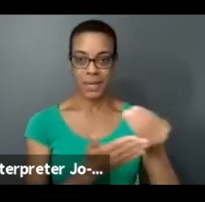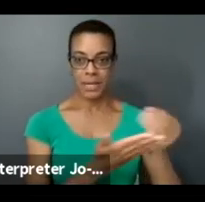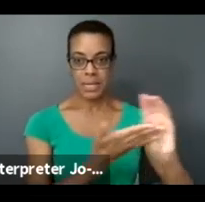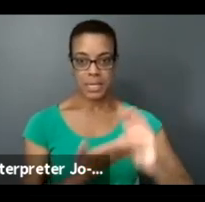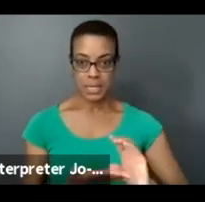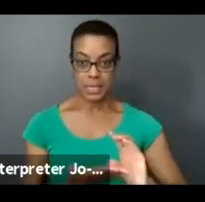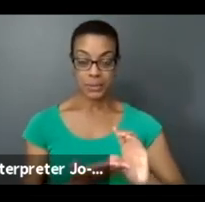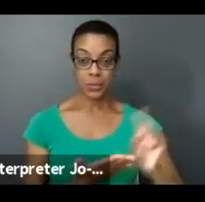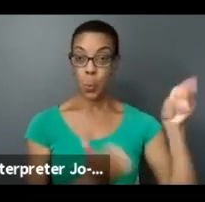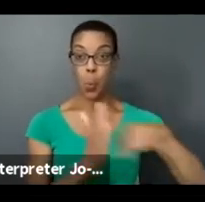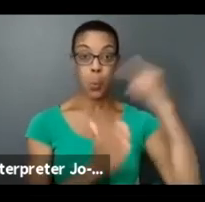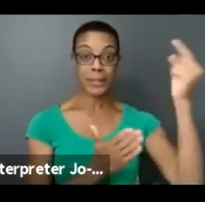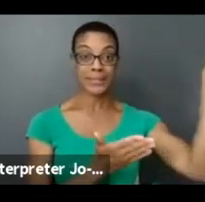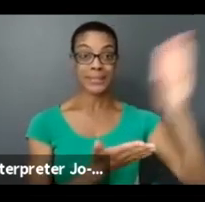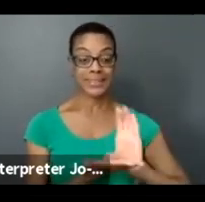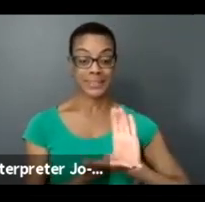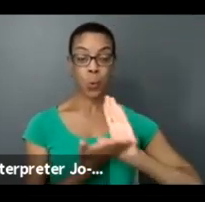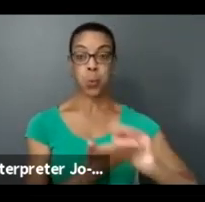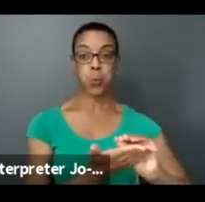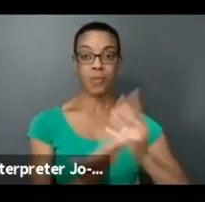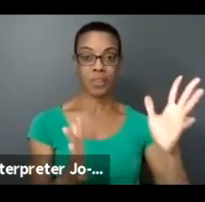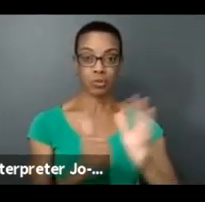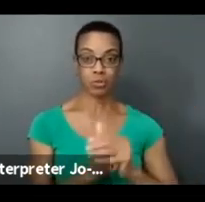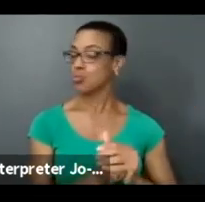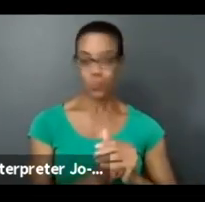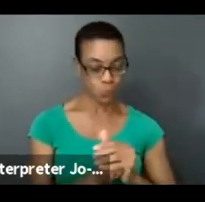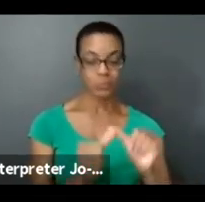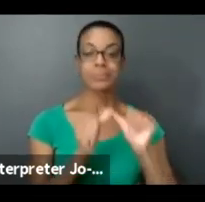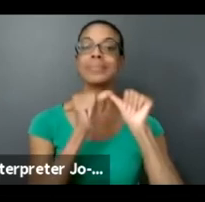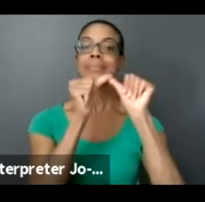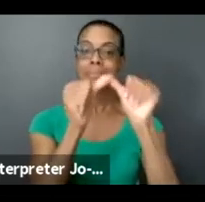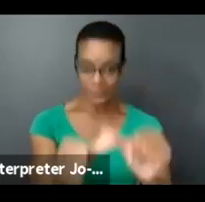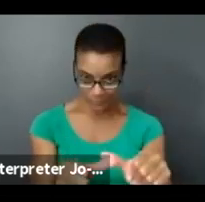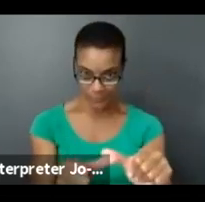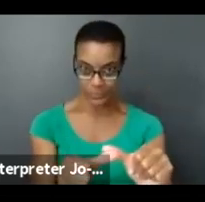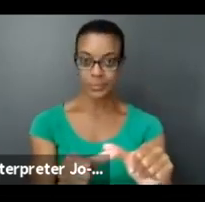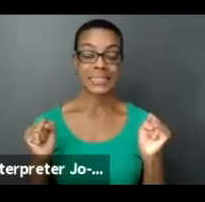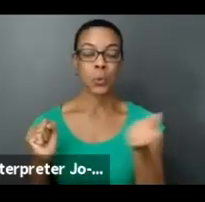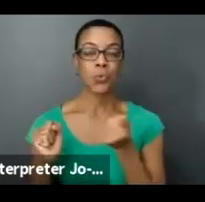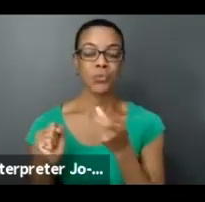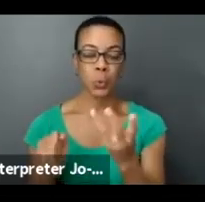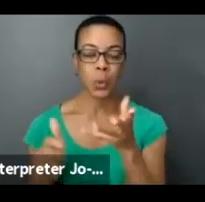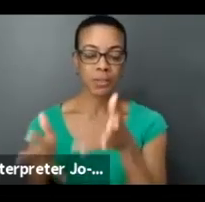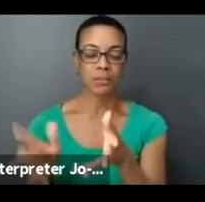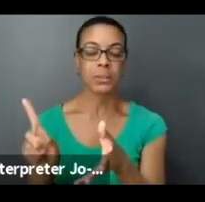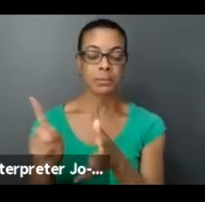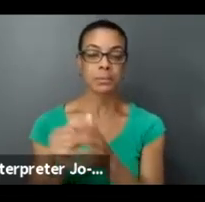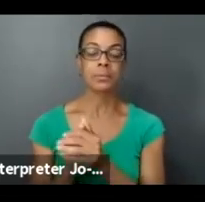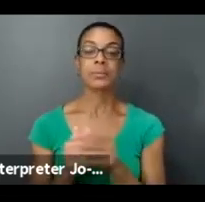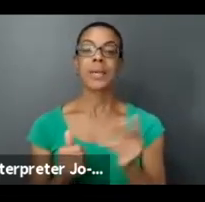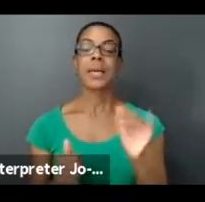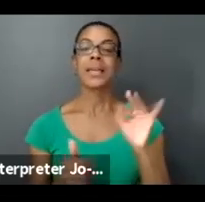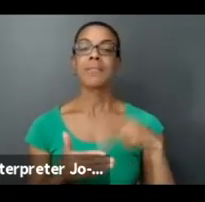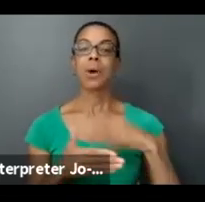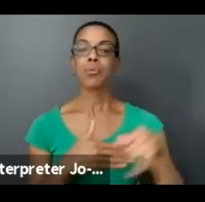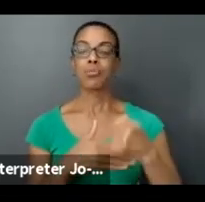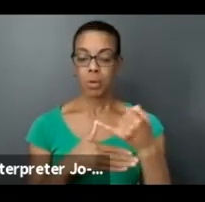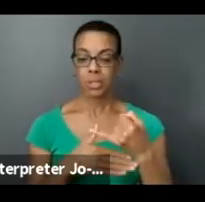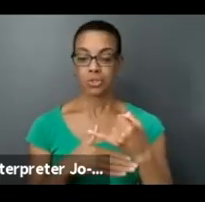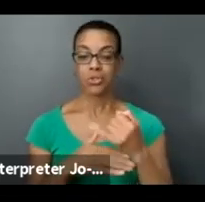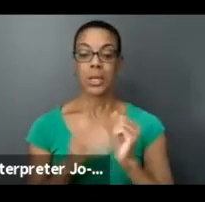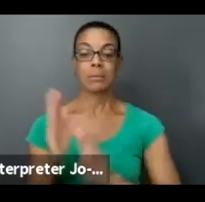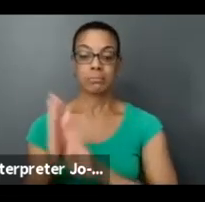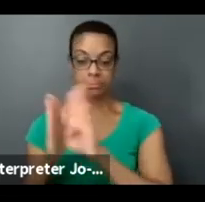for, that you'll be receiving through this, or that will be available rather through this program. So if a project is developed in Toronto and